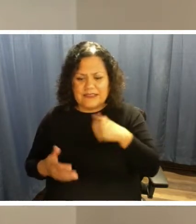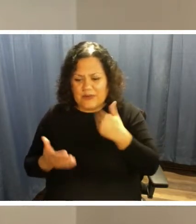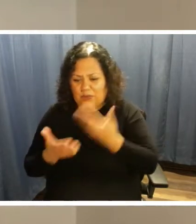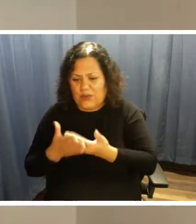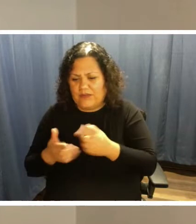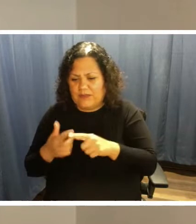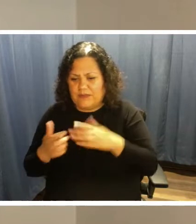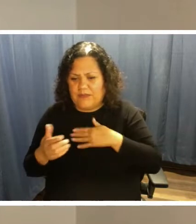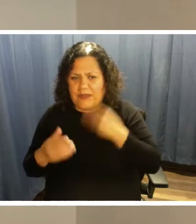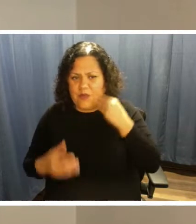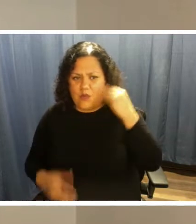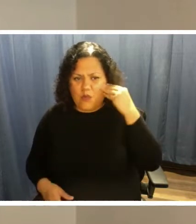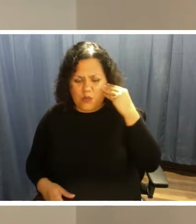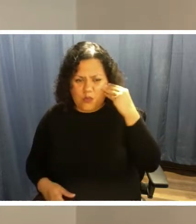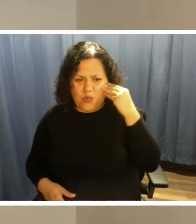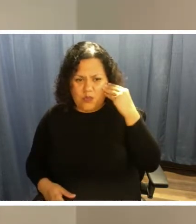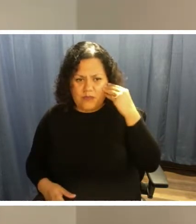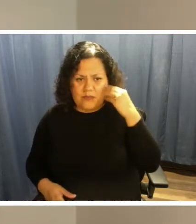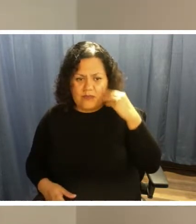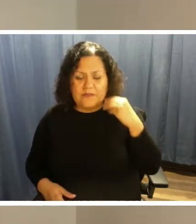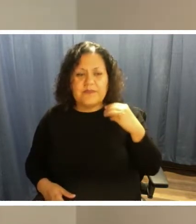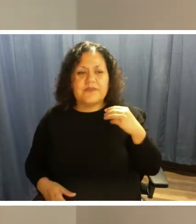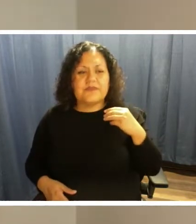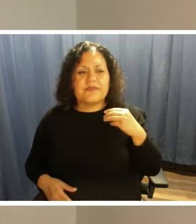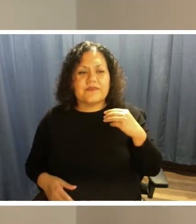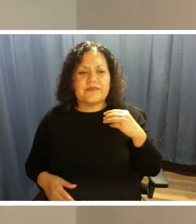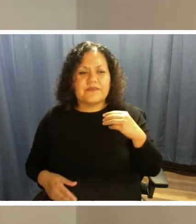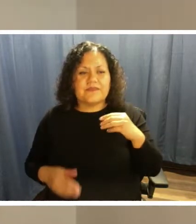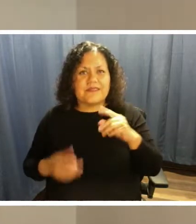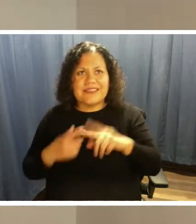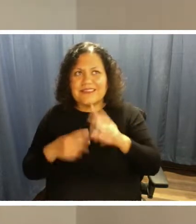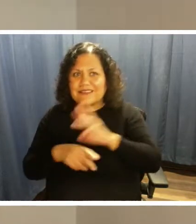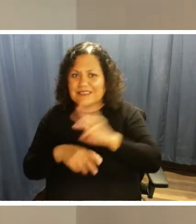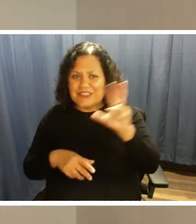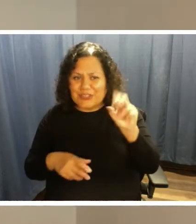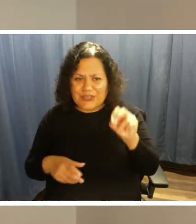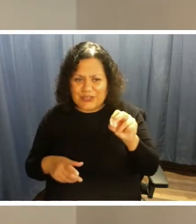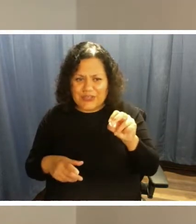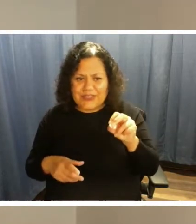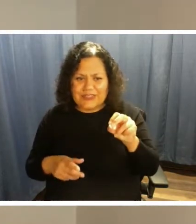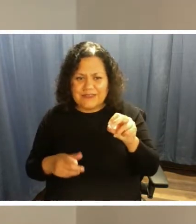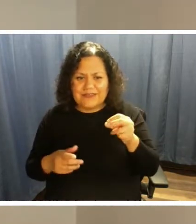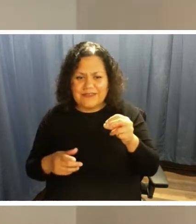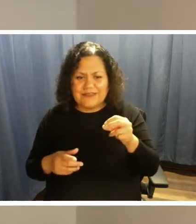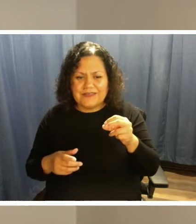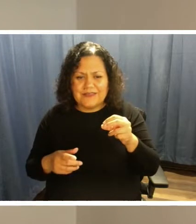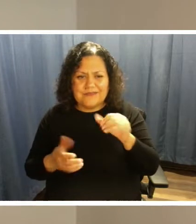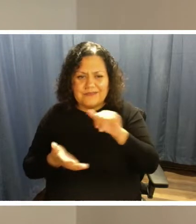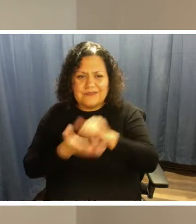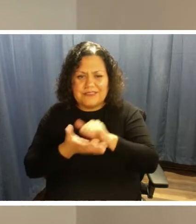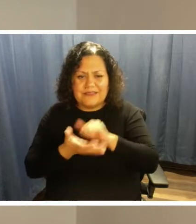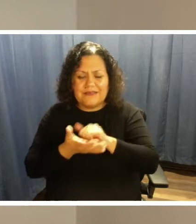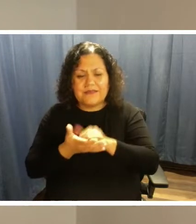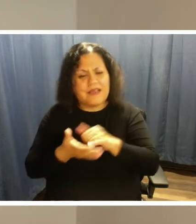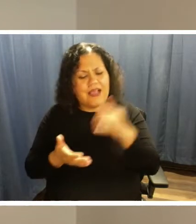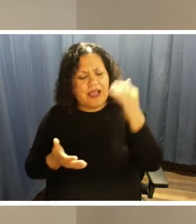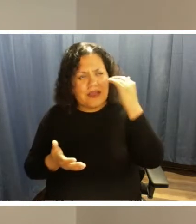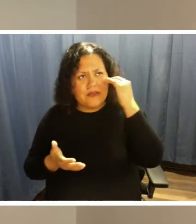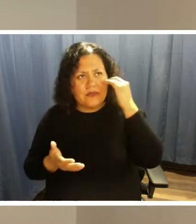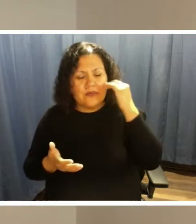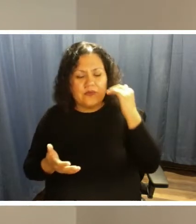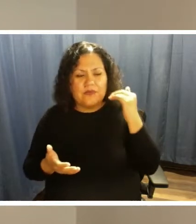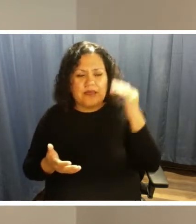until 630. So, I know there's